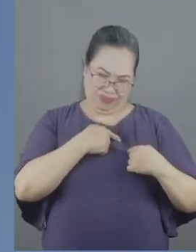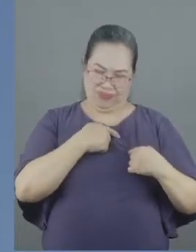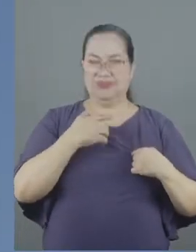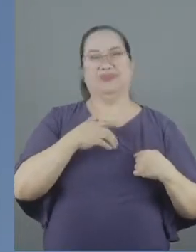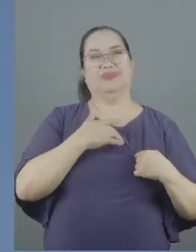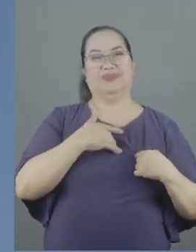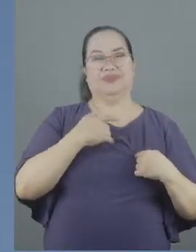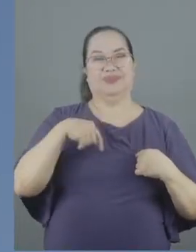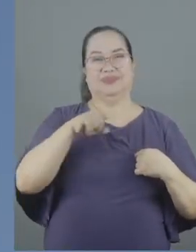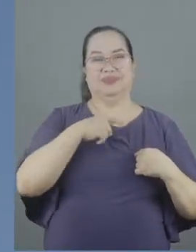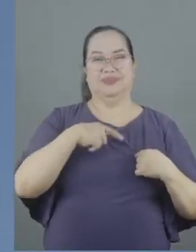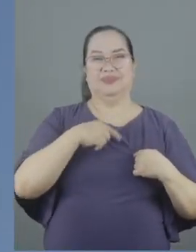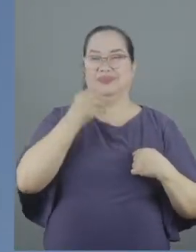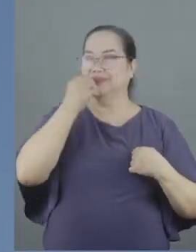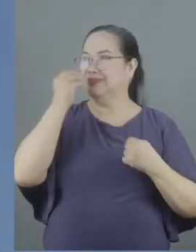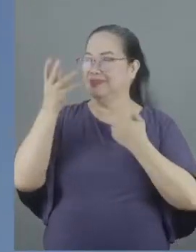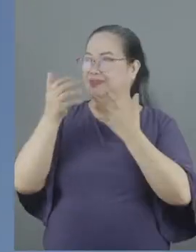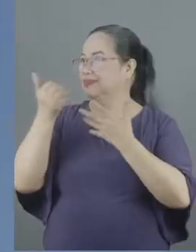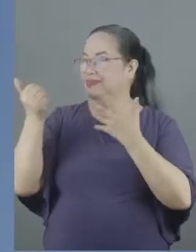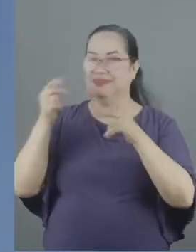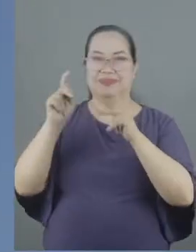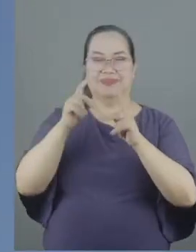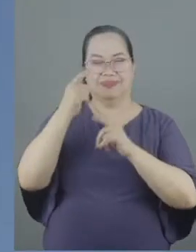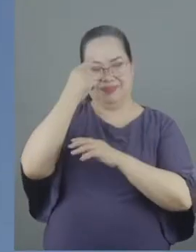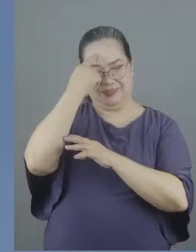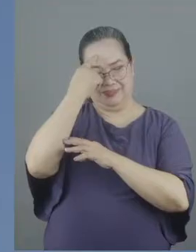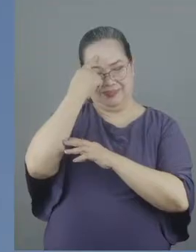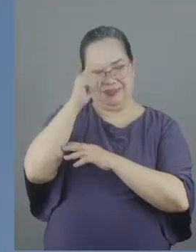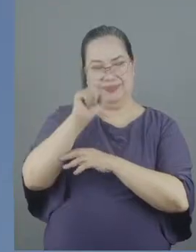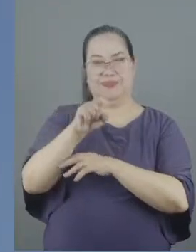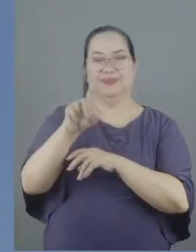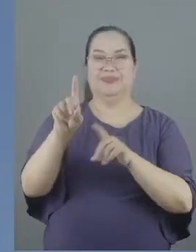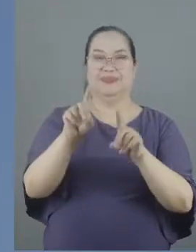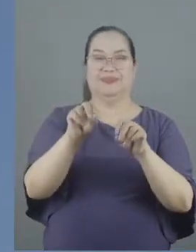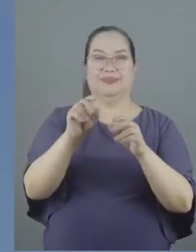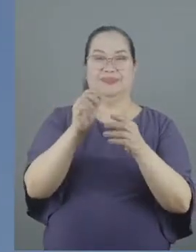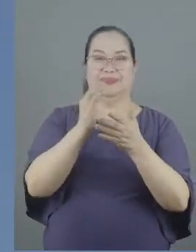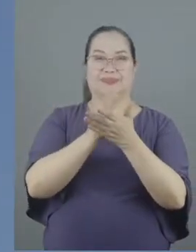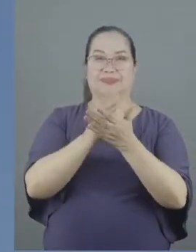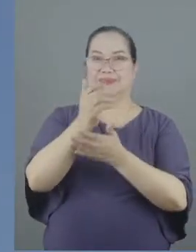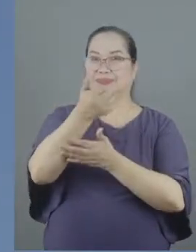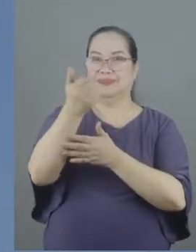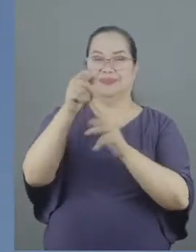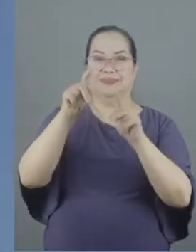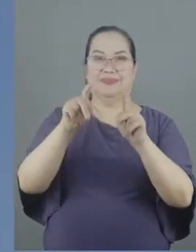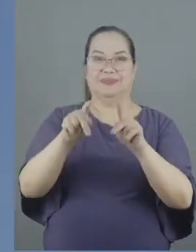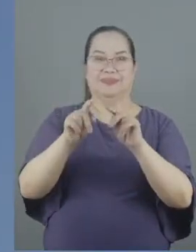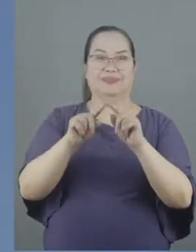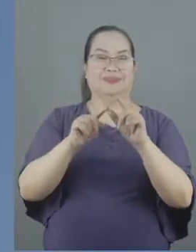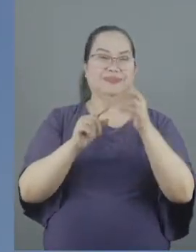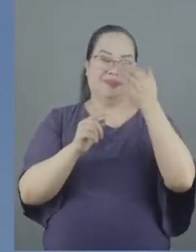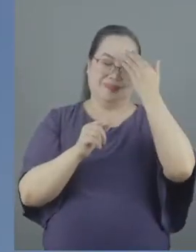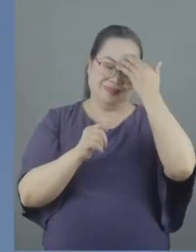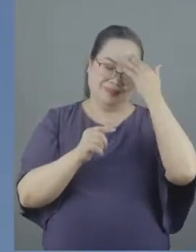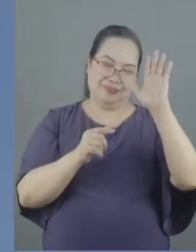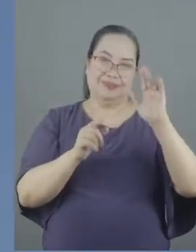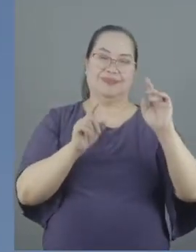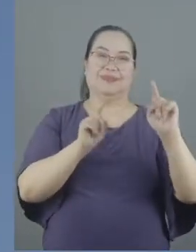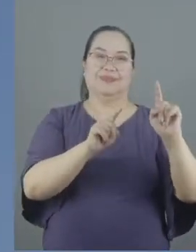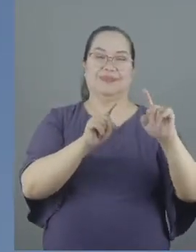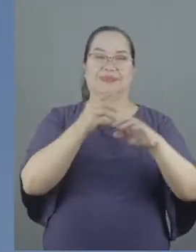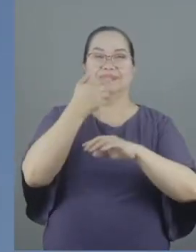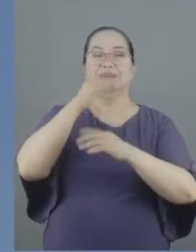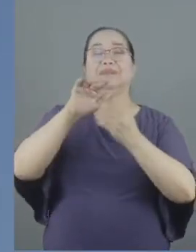We'd rather tell other people what we think should have been done by that other person and unknowingly become a marites